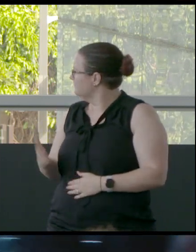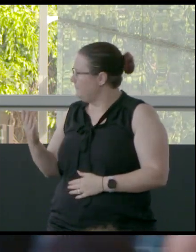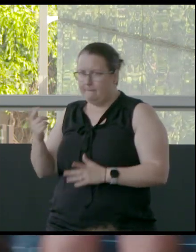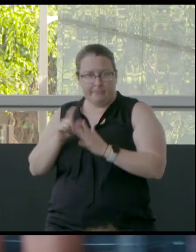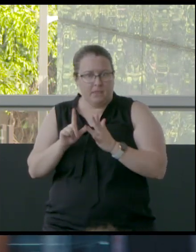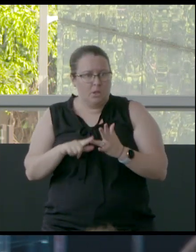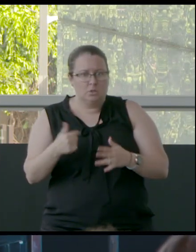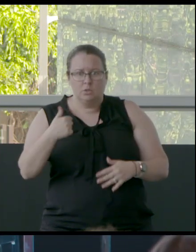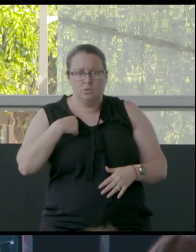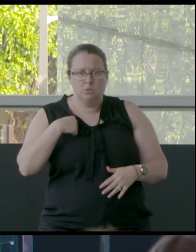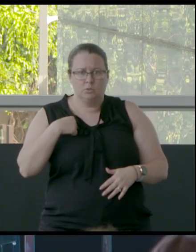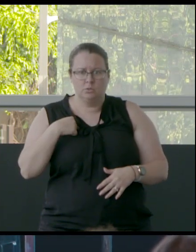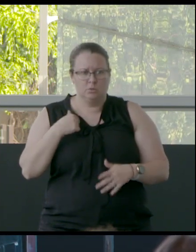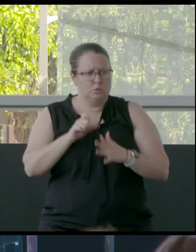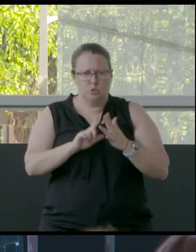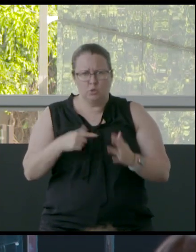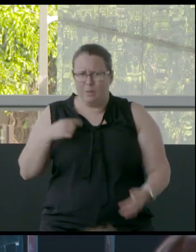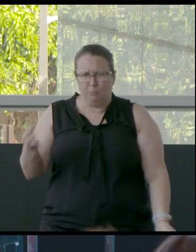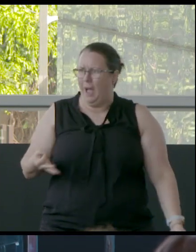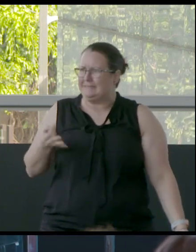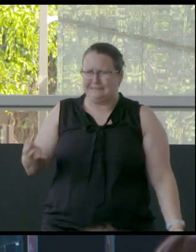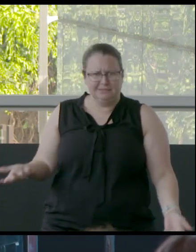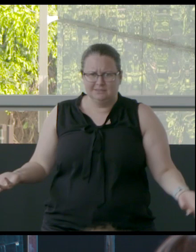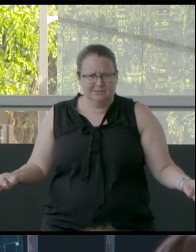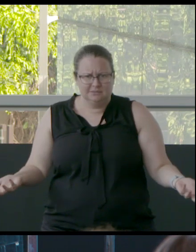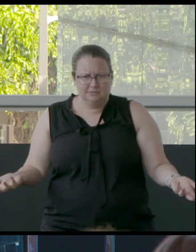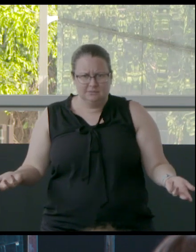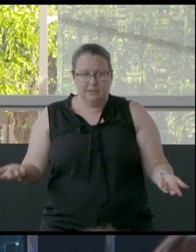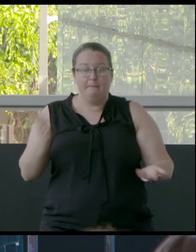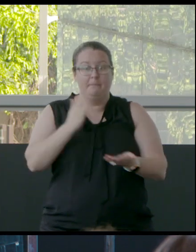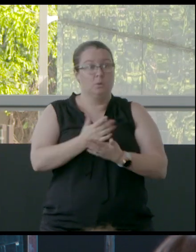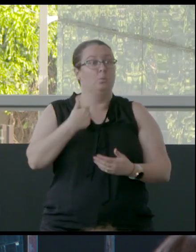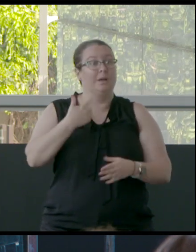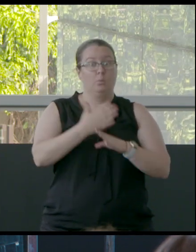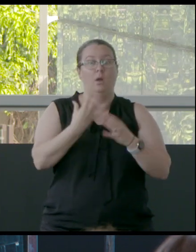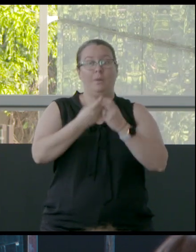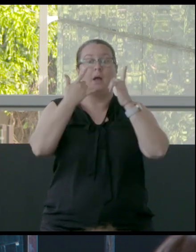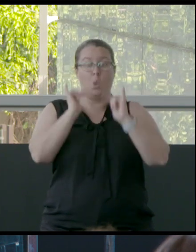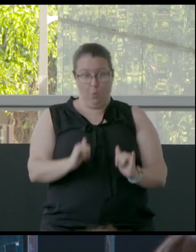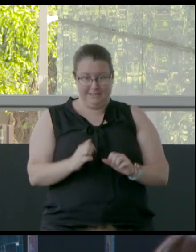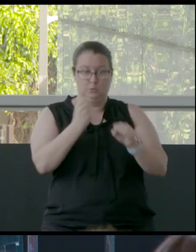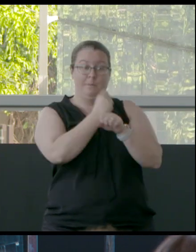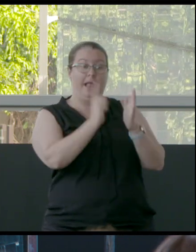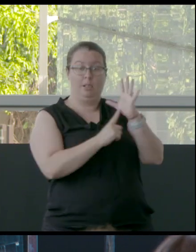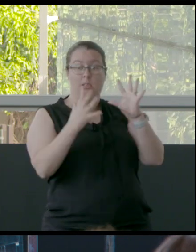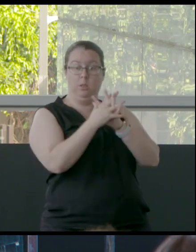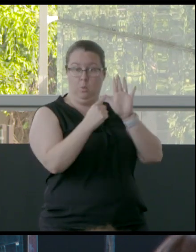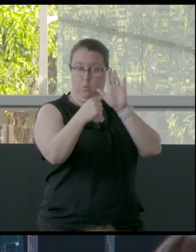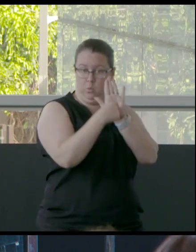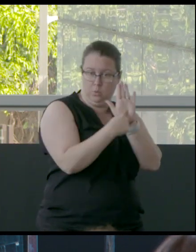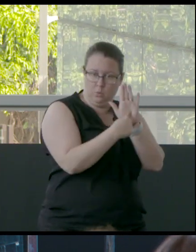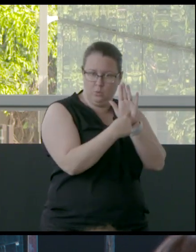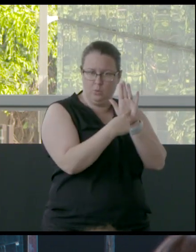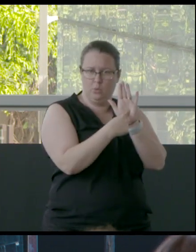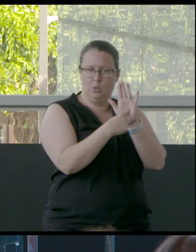I mean, you know, the thing is ideally we create, we work with lawyers to create these legislations, right, so that these